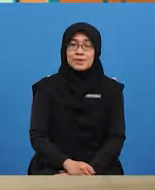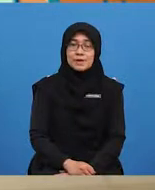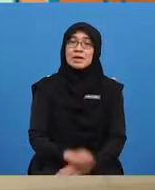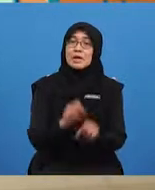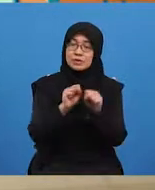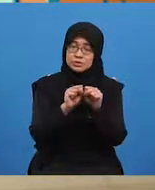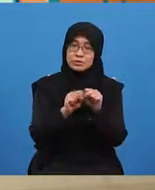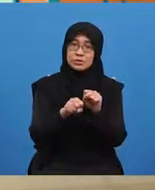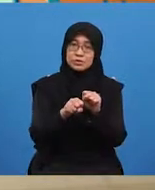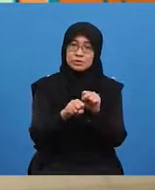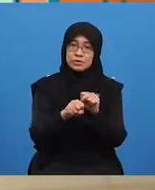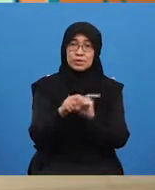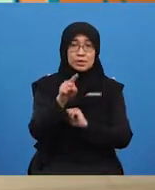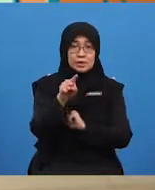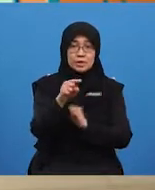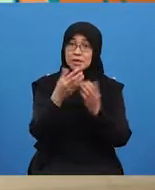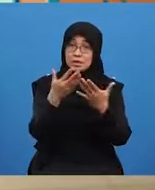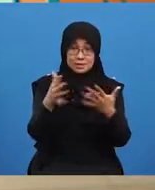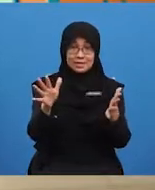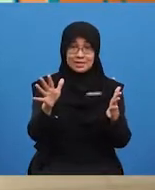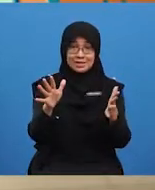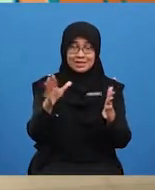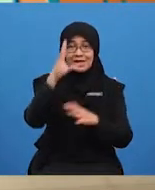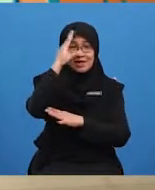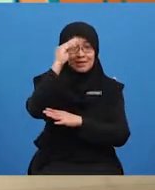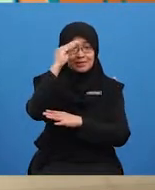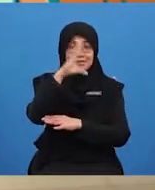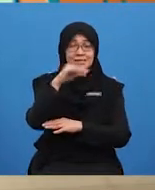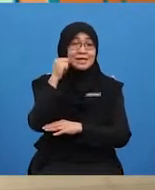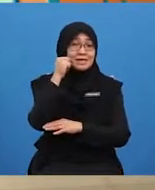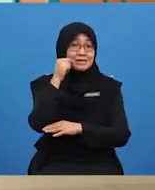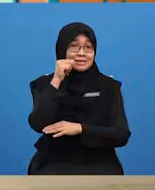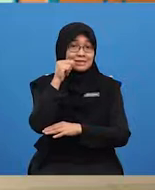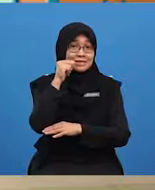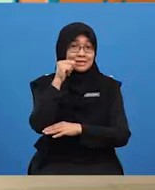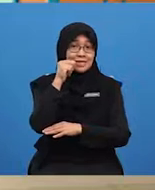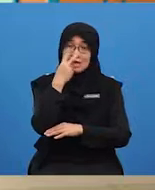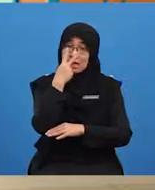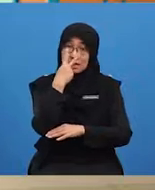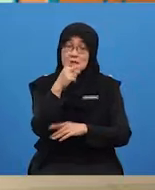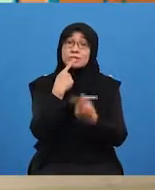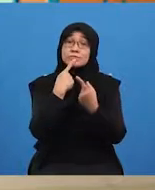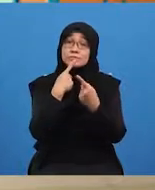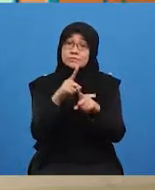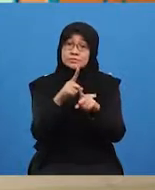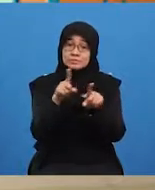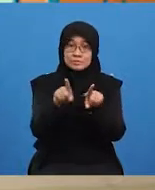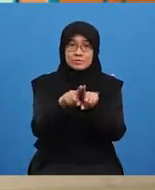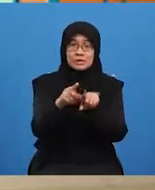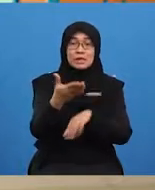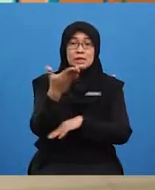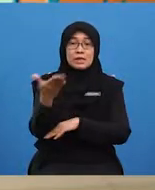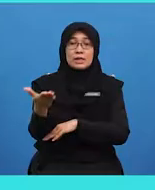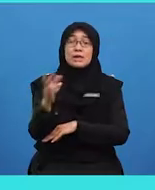So, are you done? Boys and girls, let's check the answers together. They